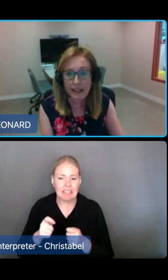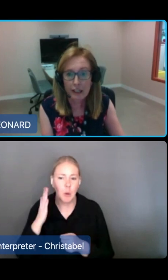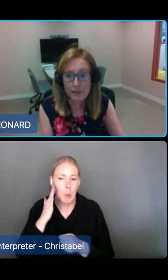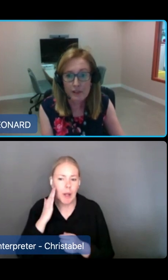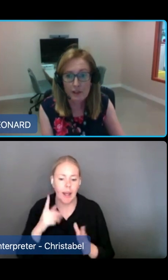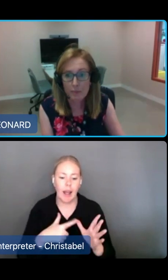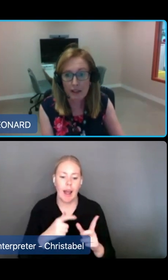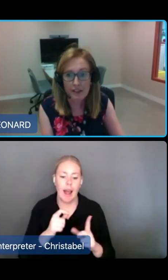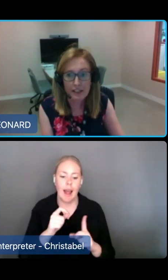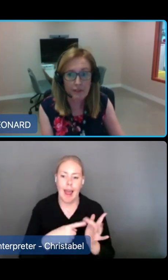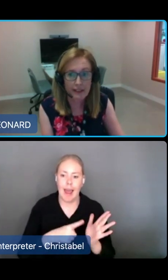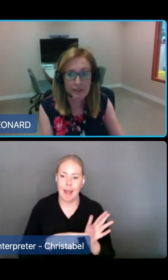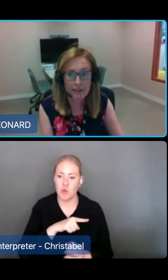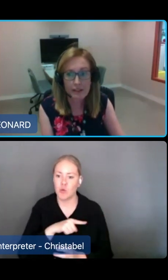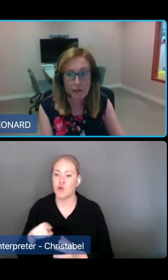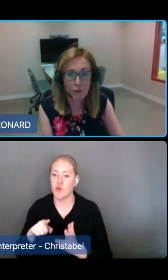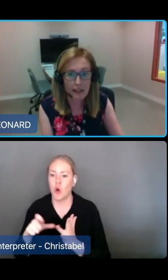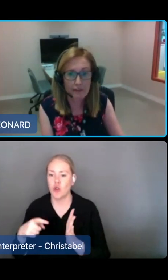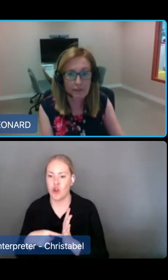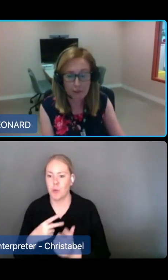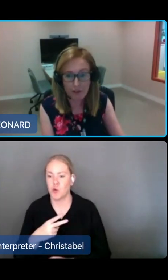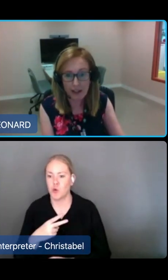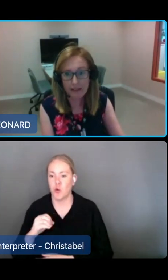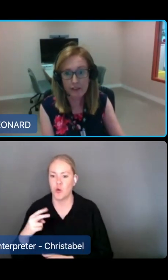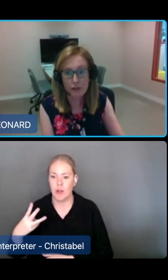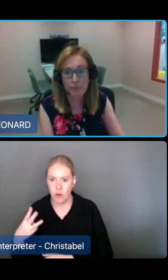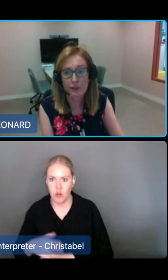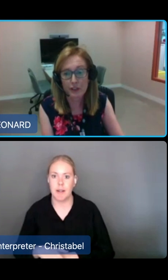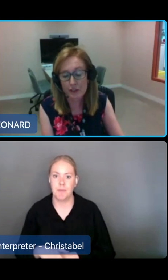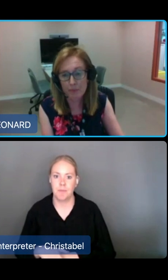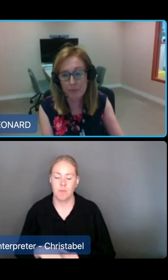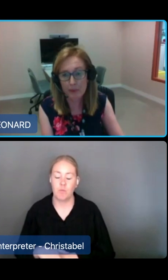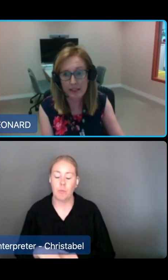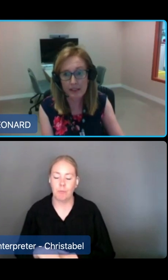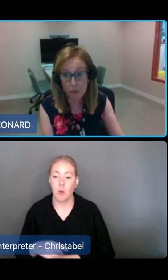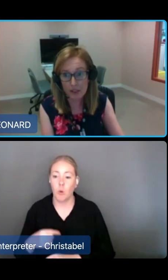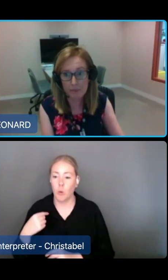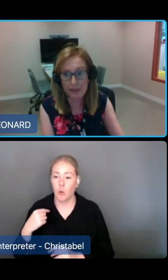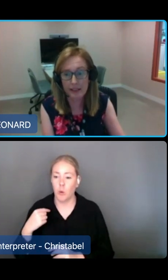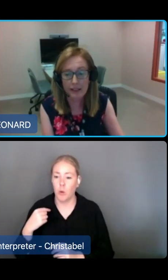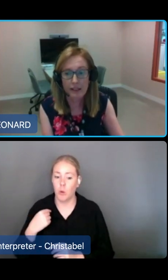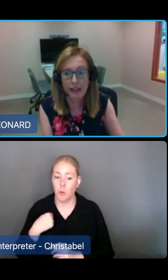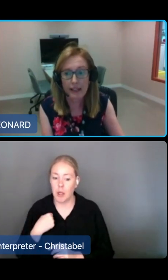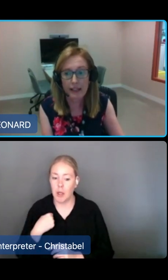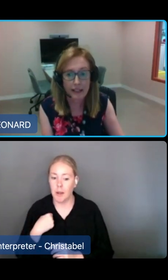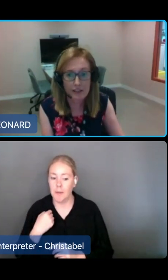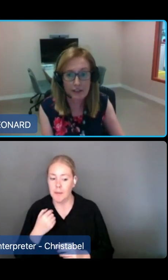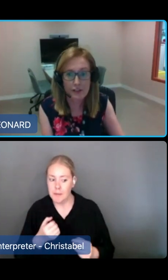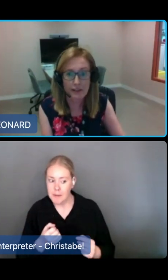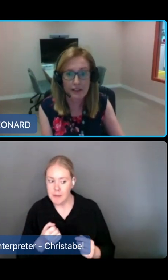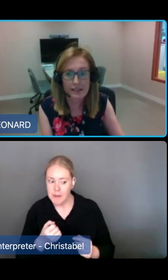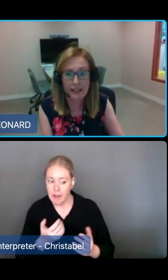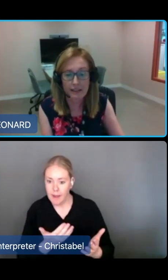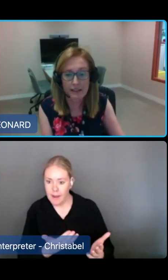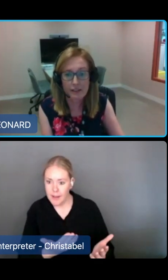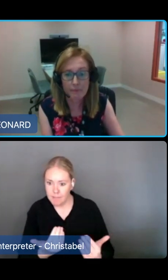The outcomes of the pilot identified areas that required further refining to improve the usability, auditability and clarity